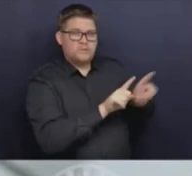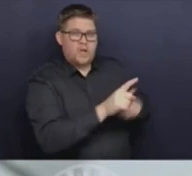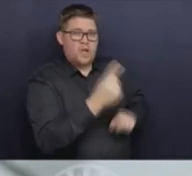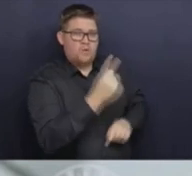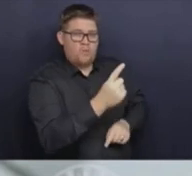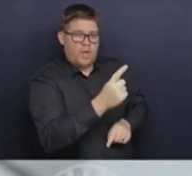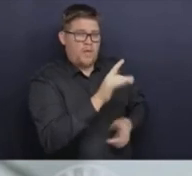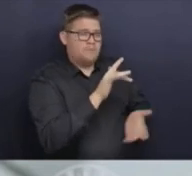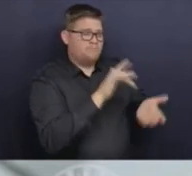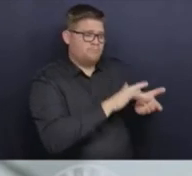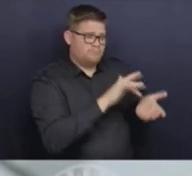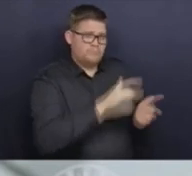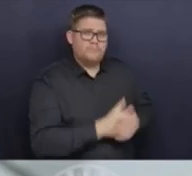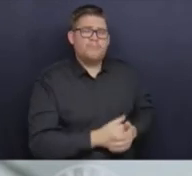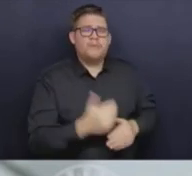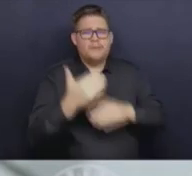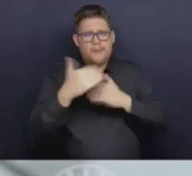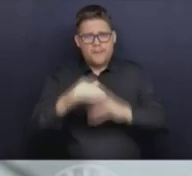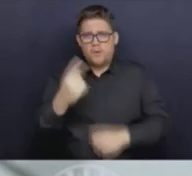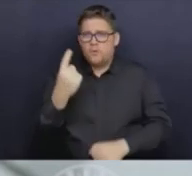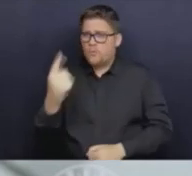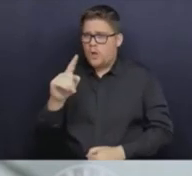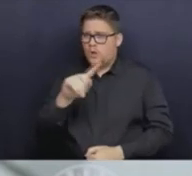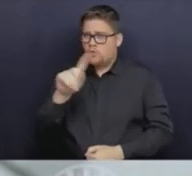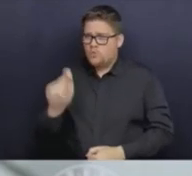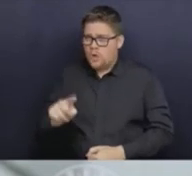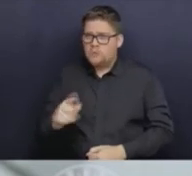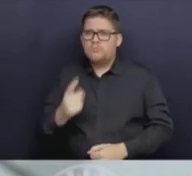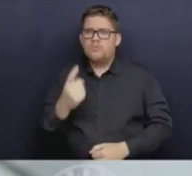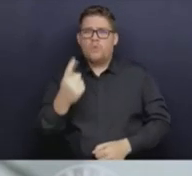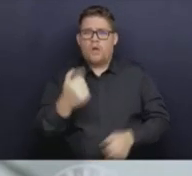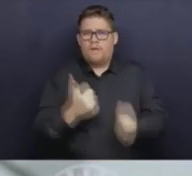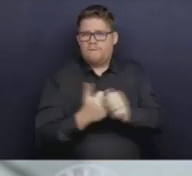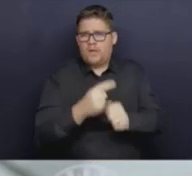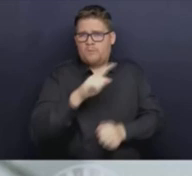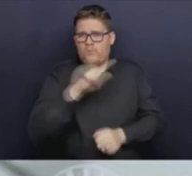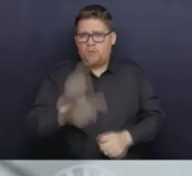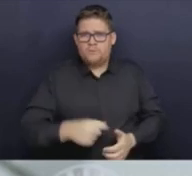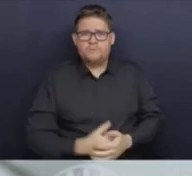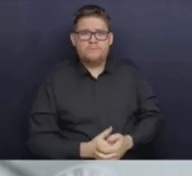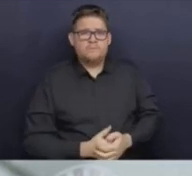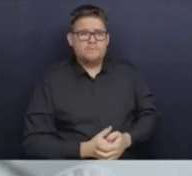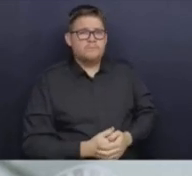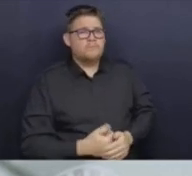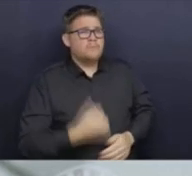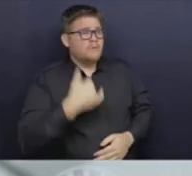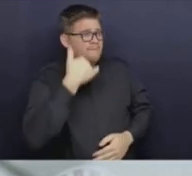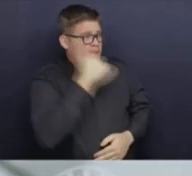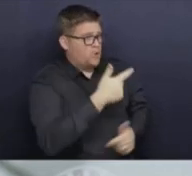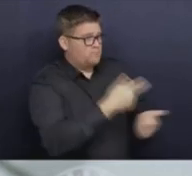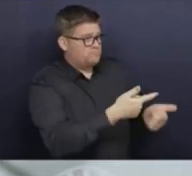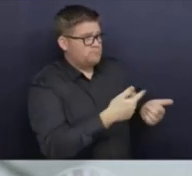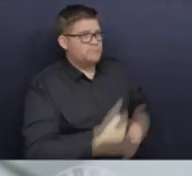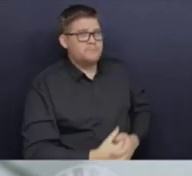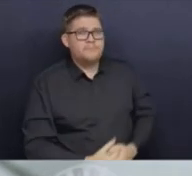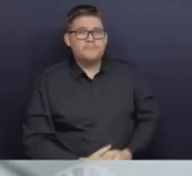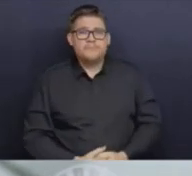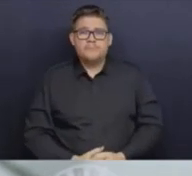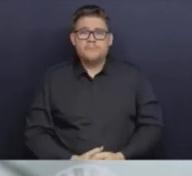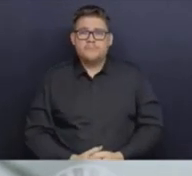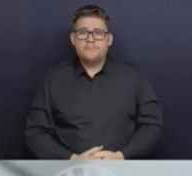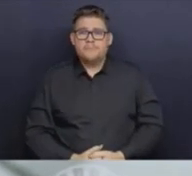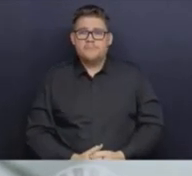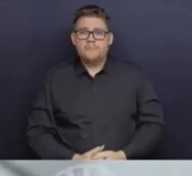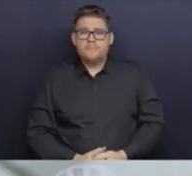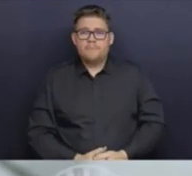question and one follow-up. Please also remember to take your phone off mute. You are not audible until your name is called.